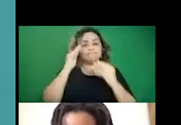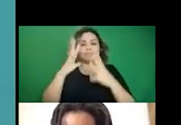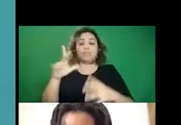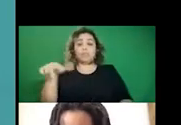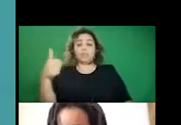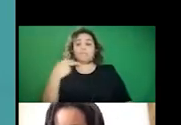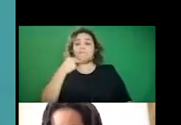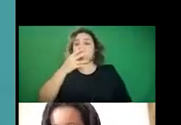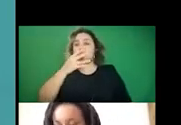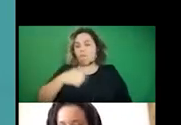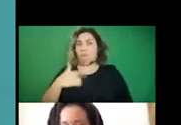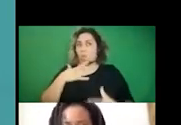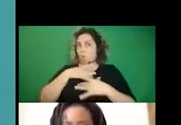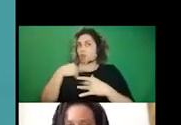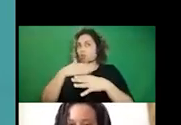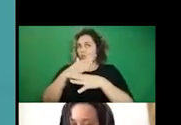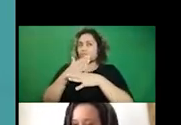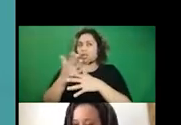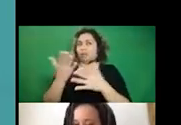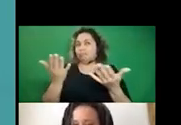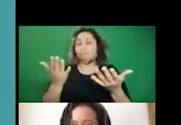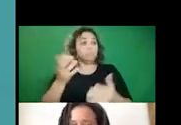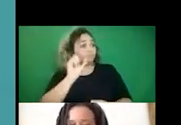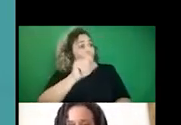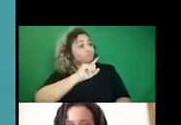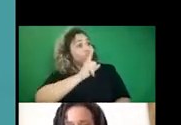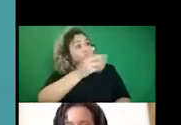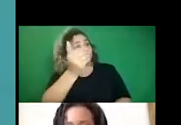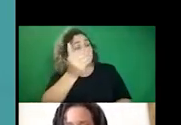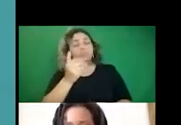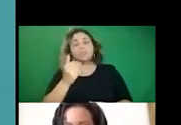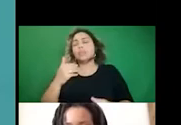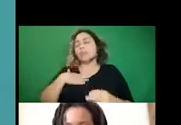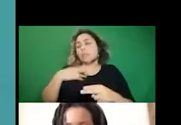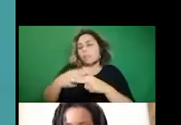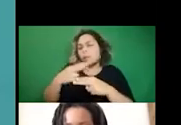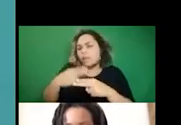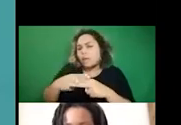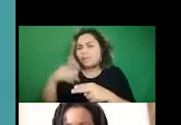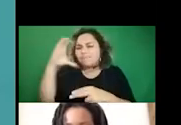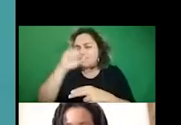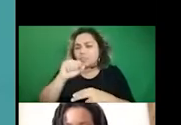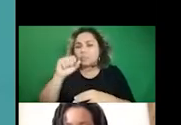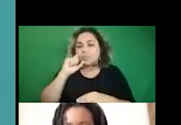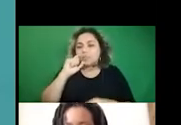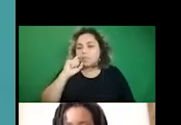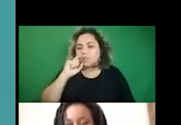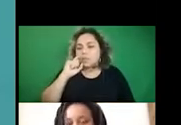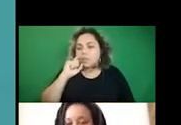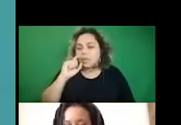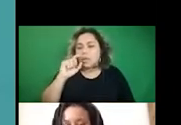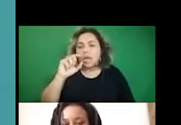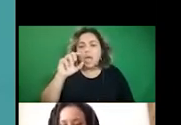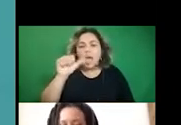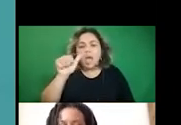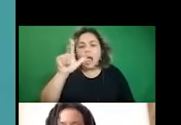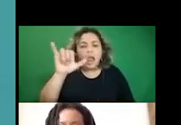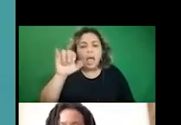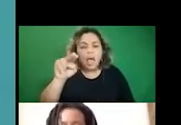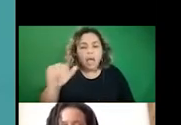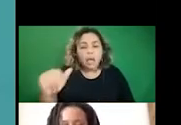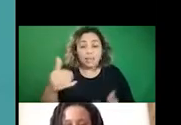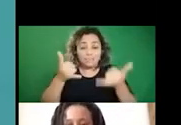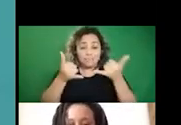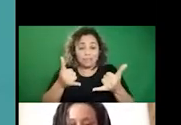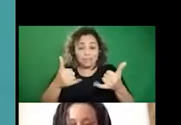I would like to share. Of course. My name is Polana C.C. Stewart. And right now